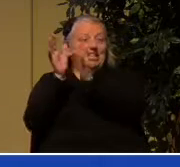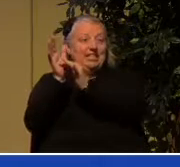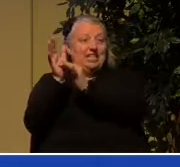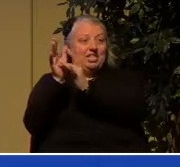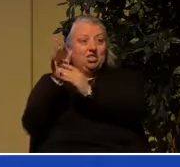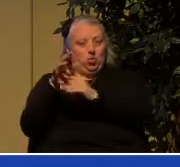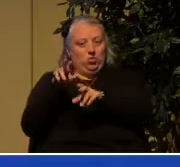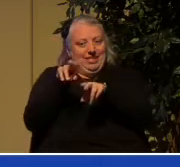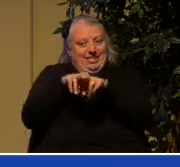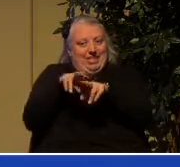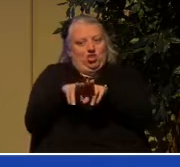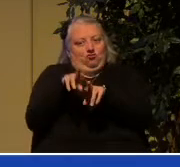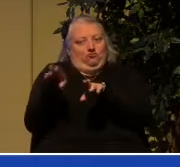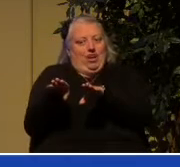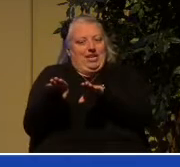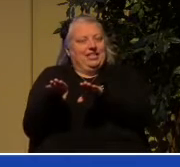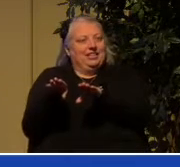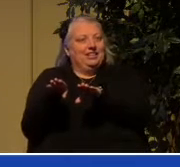is yours.